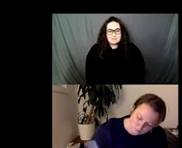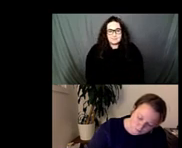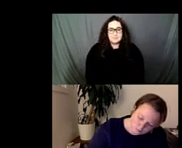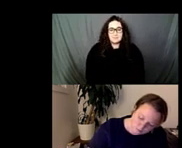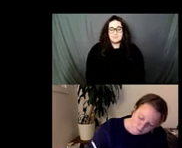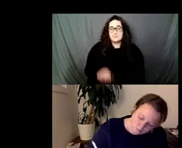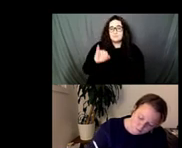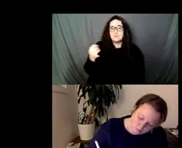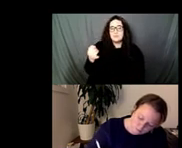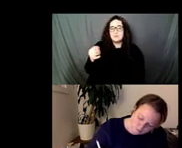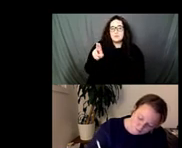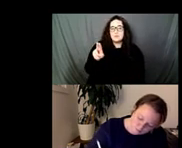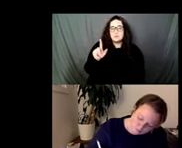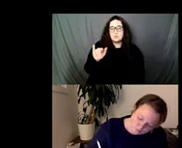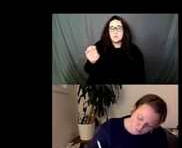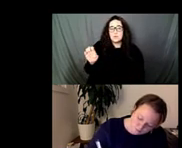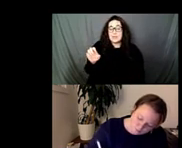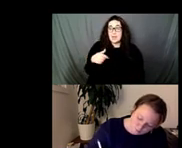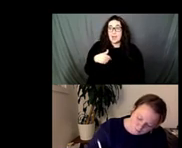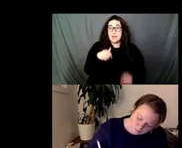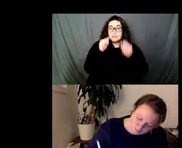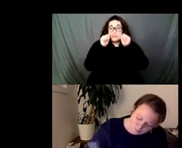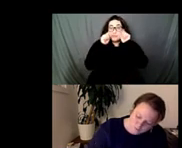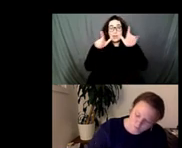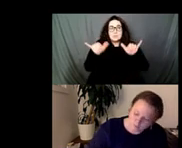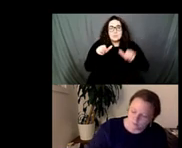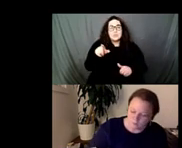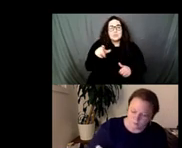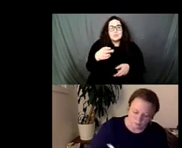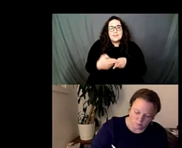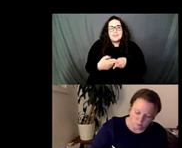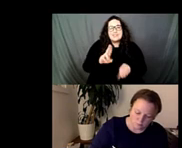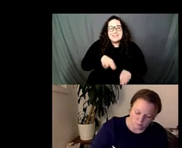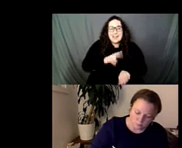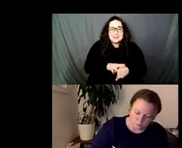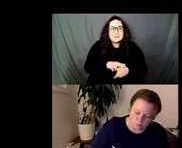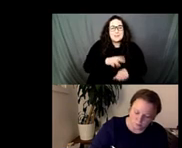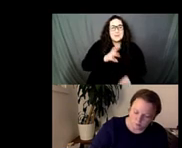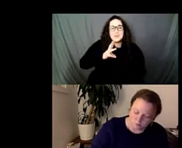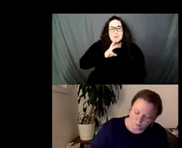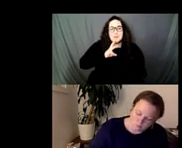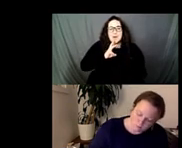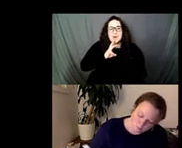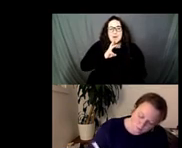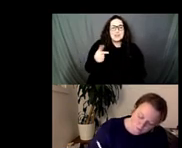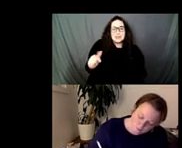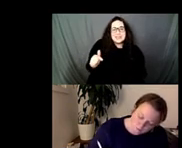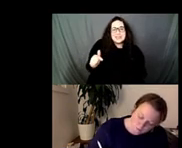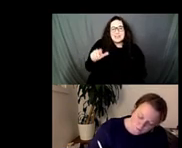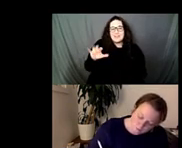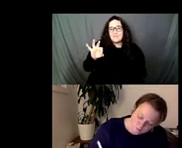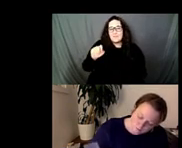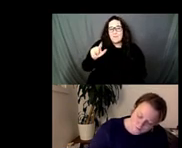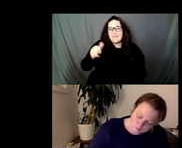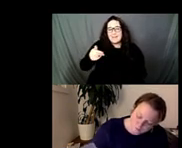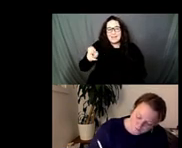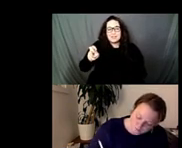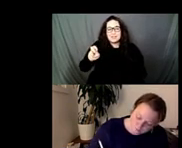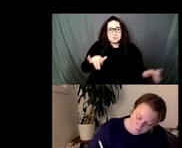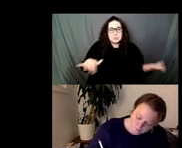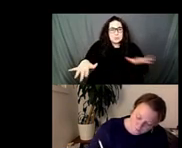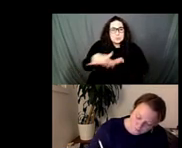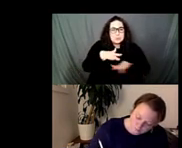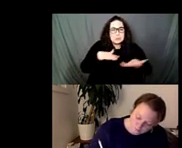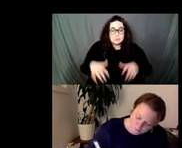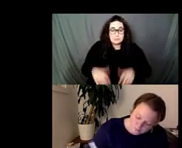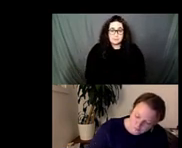of changing over time but also water and life and the natural elements which I'm not sure about everyone but I crave